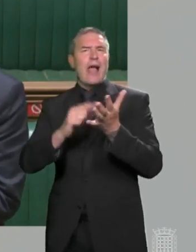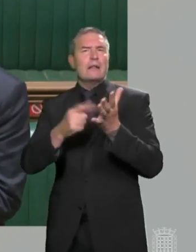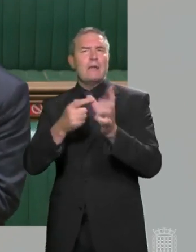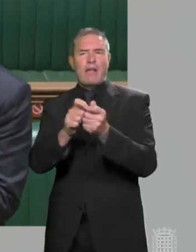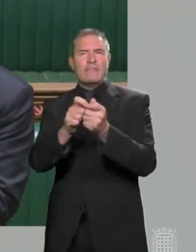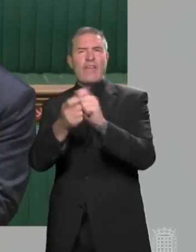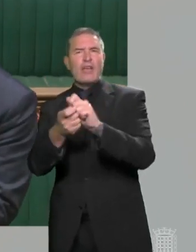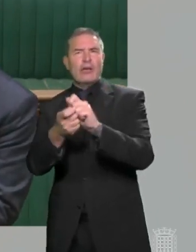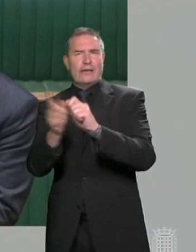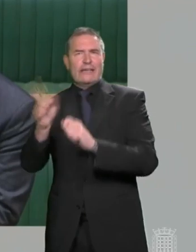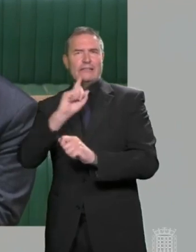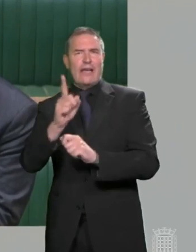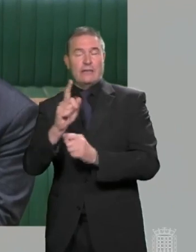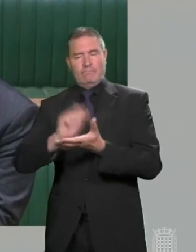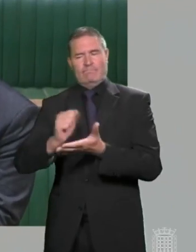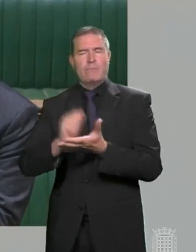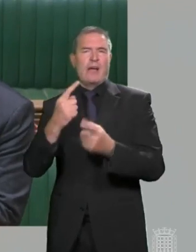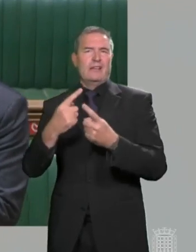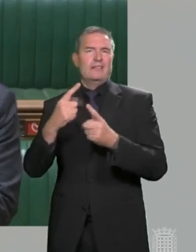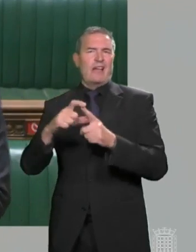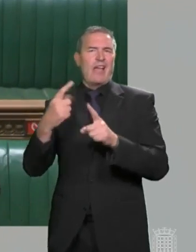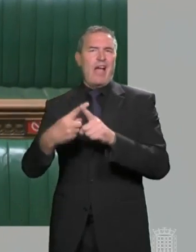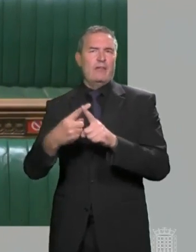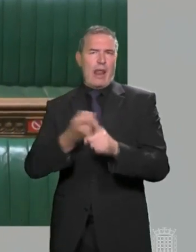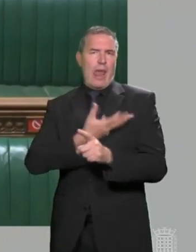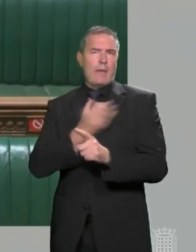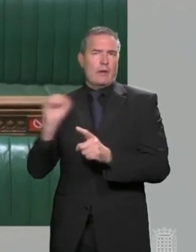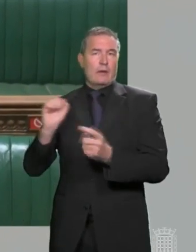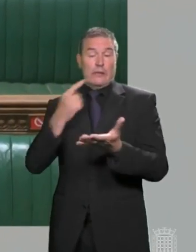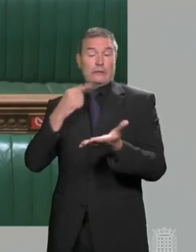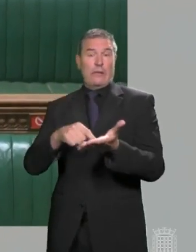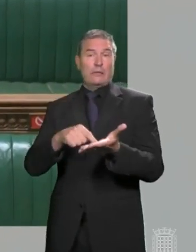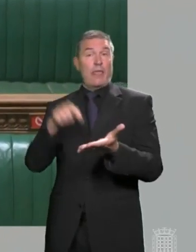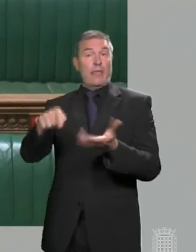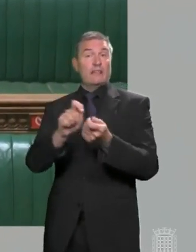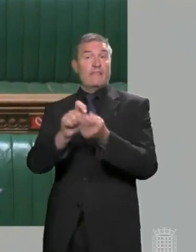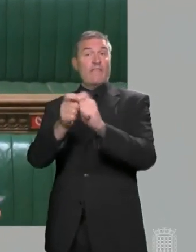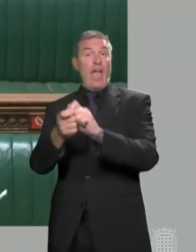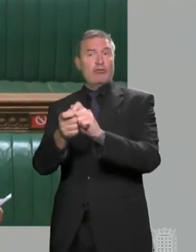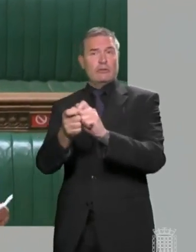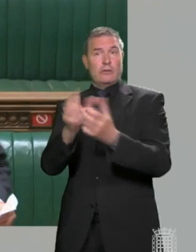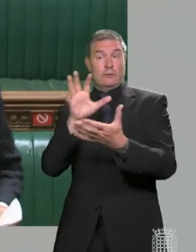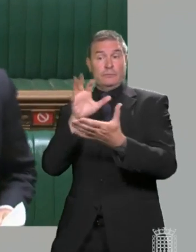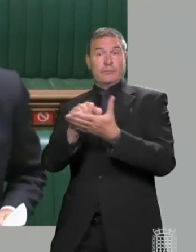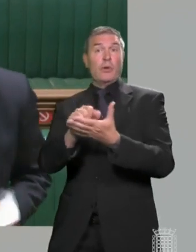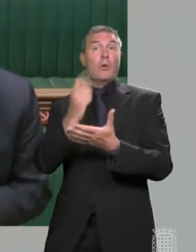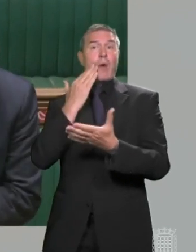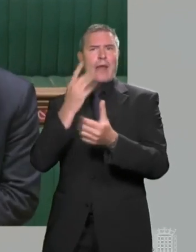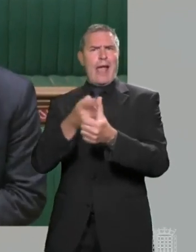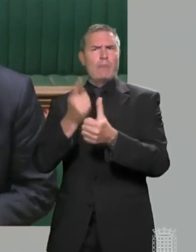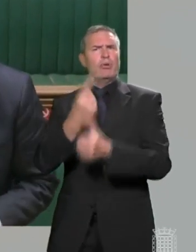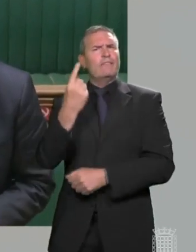seems to be published by a someone called David Evans, General Secretary of the Labour Party, saying that the Delta variant was identified on April